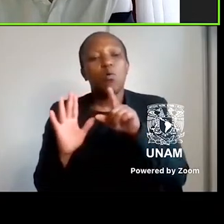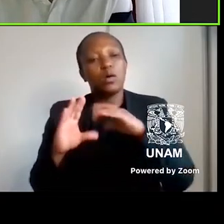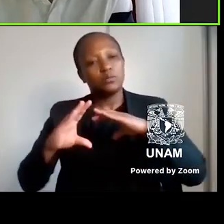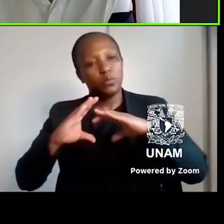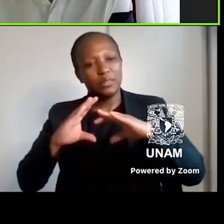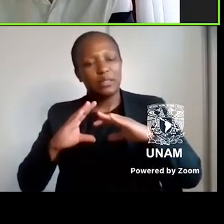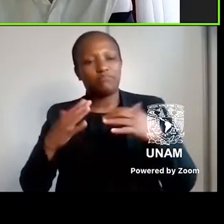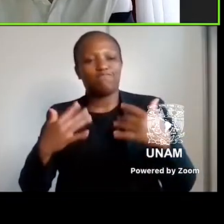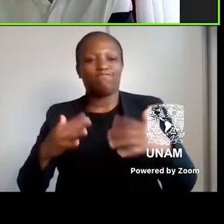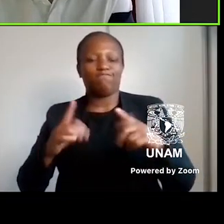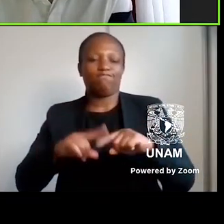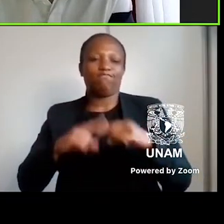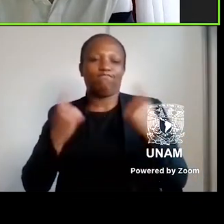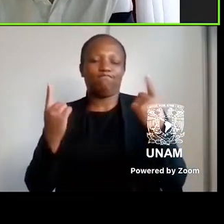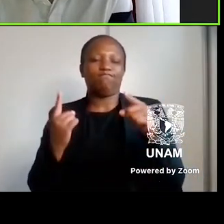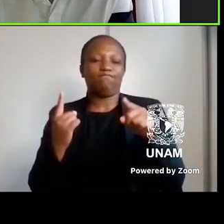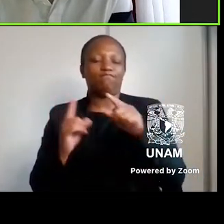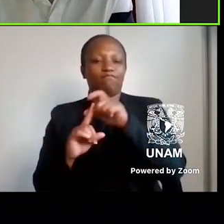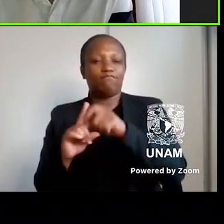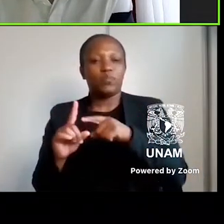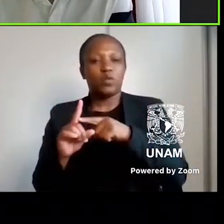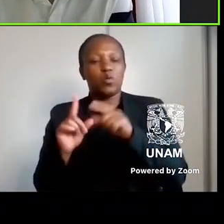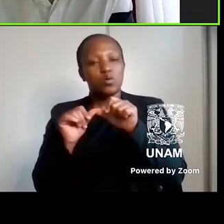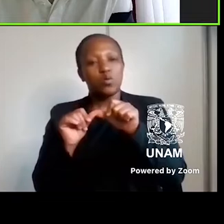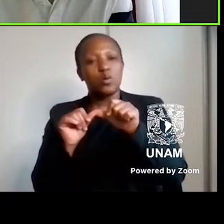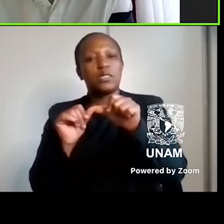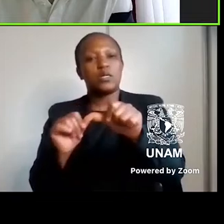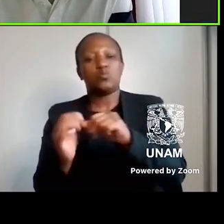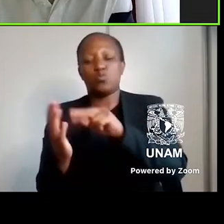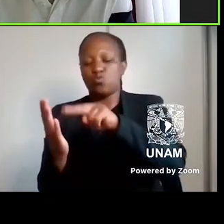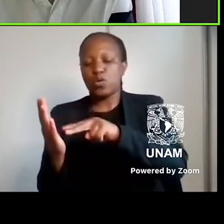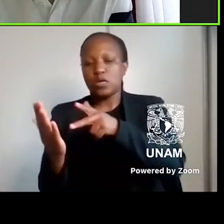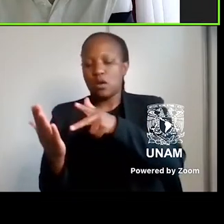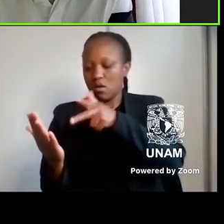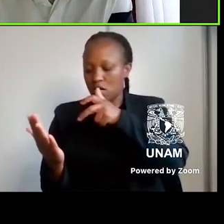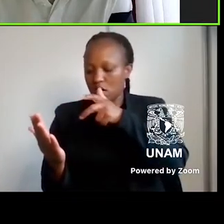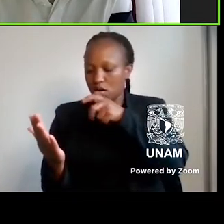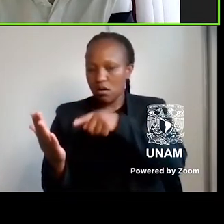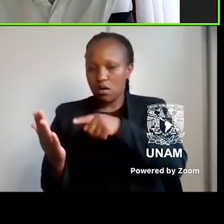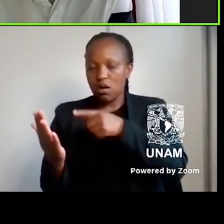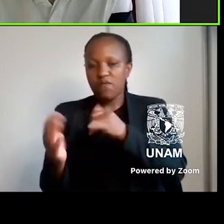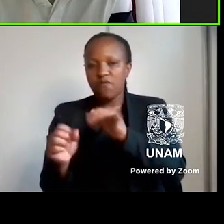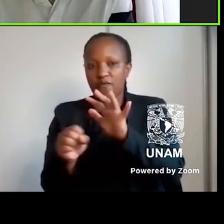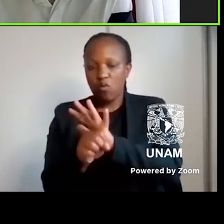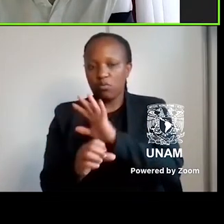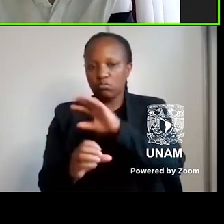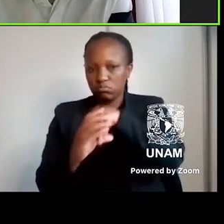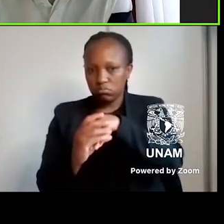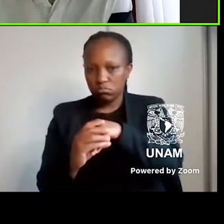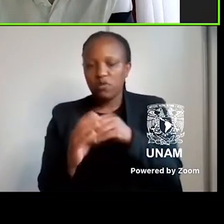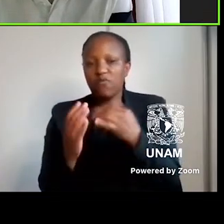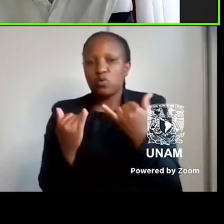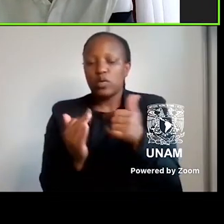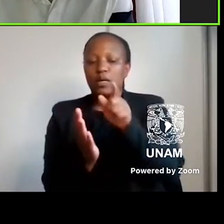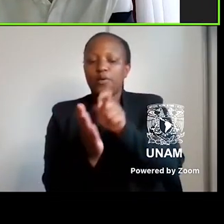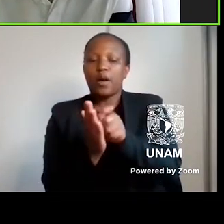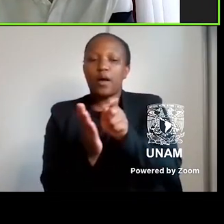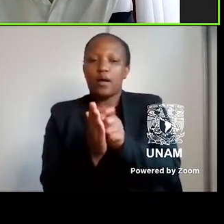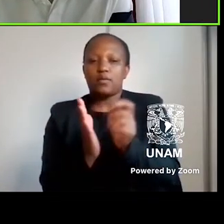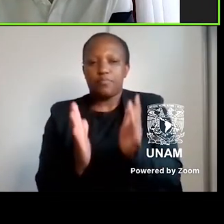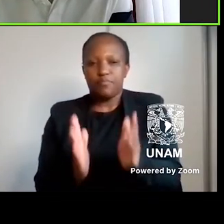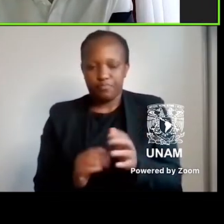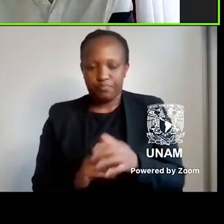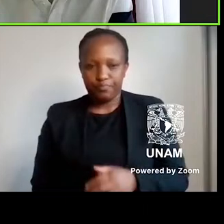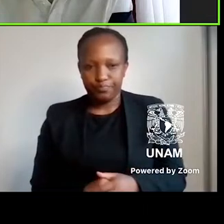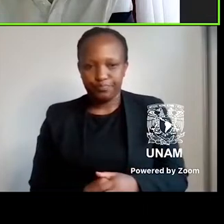A sign of the slitted tensions contemporary readers must develop if we are to engage fully and meaningfully with today's writers. Mashile